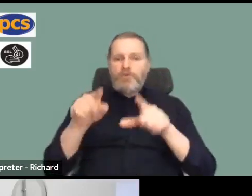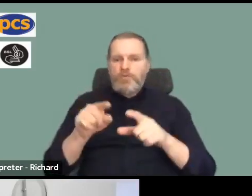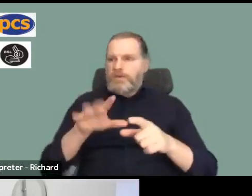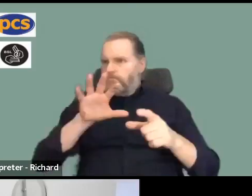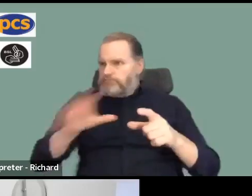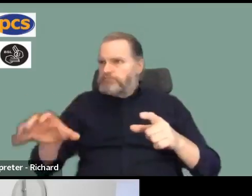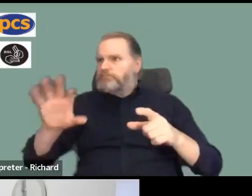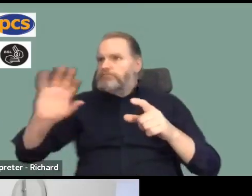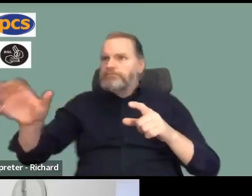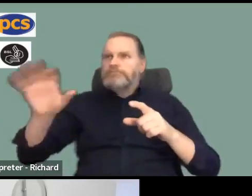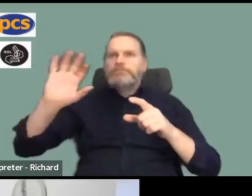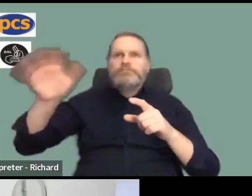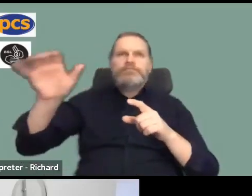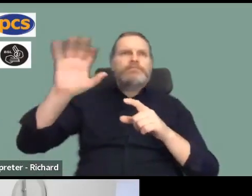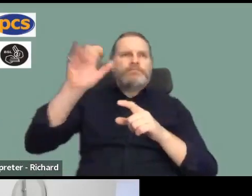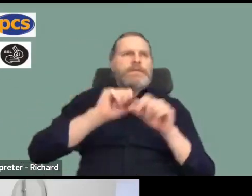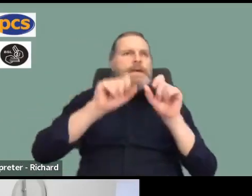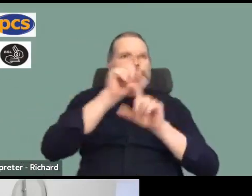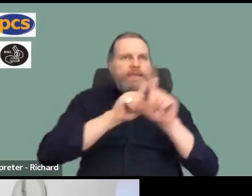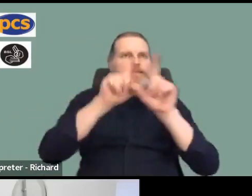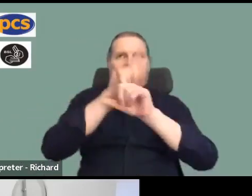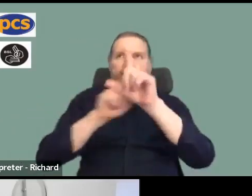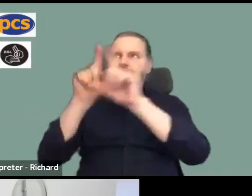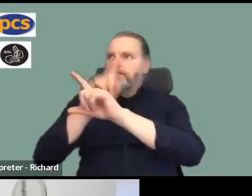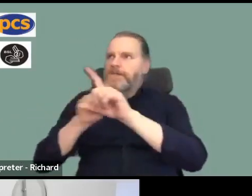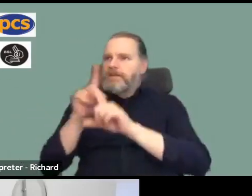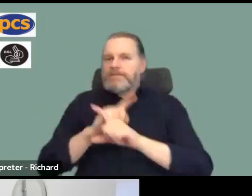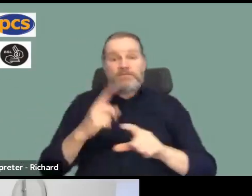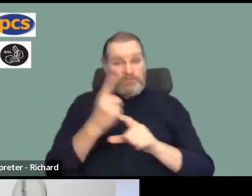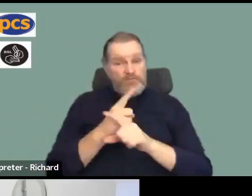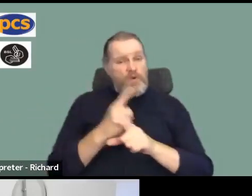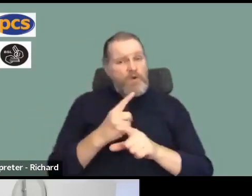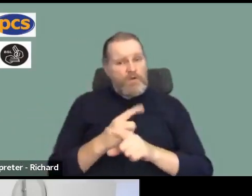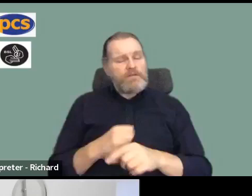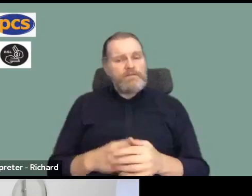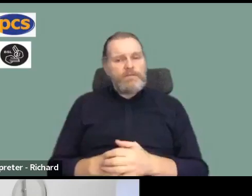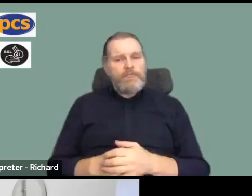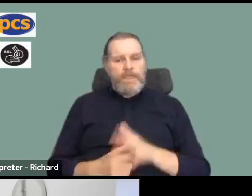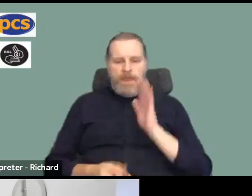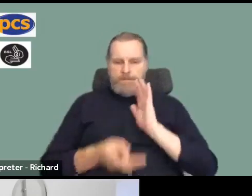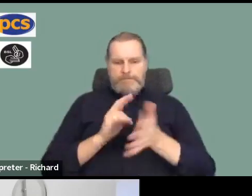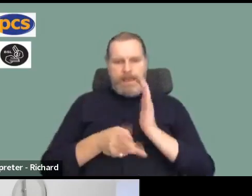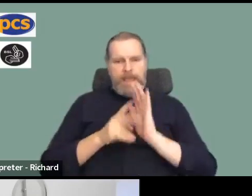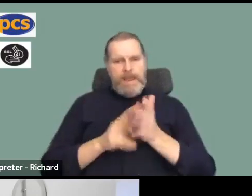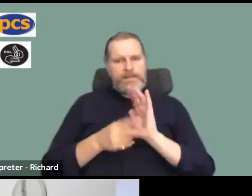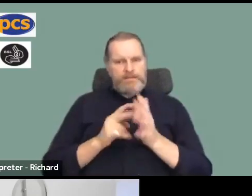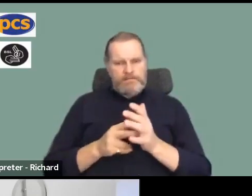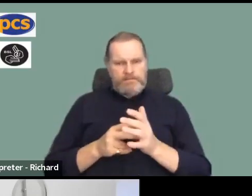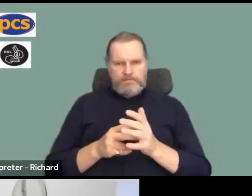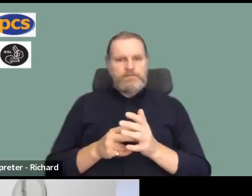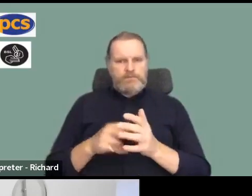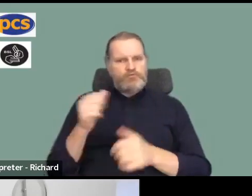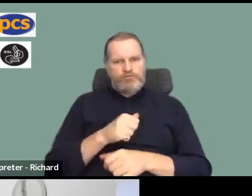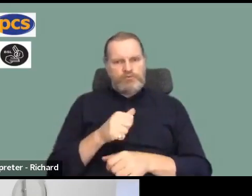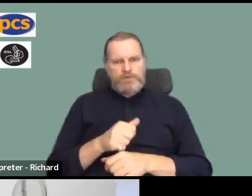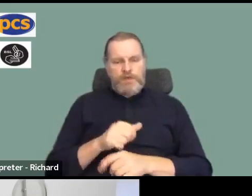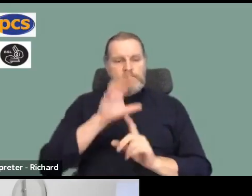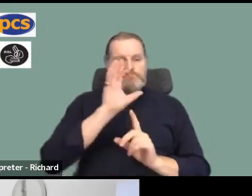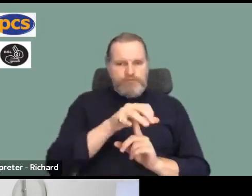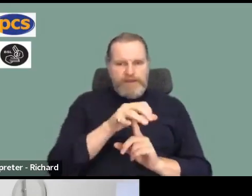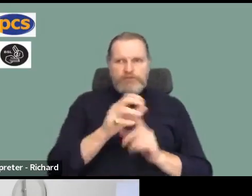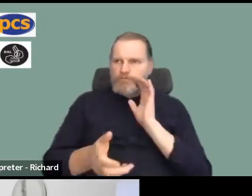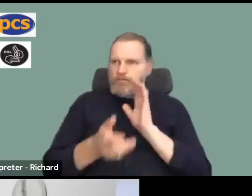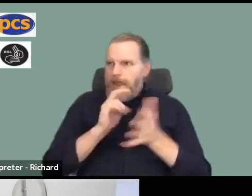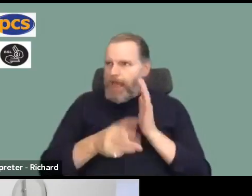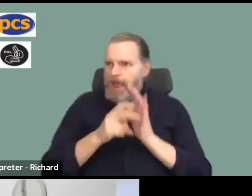meetings to talk to members. That's a real practical thing. Every branch should have its own plan about how we're going to contact members, how we're going to communicate with them.